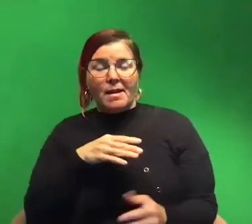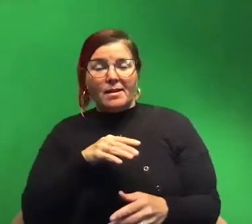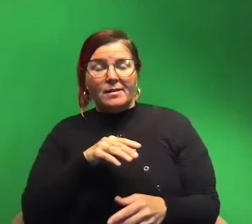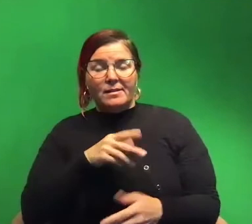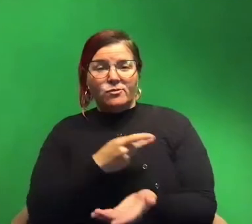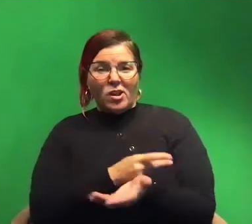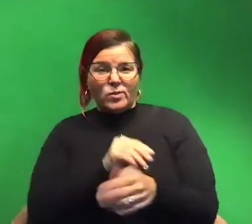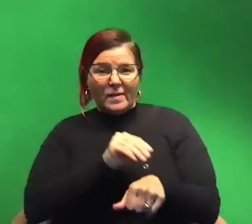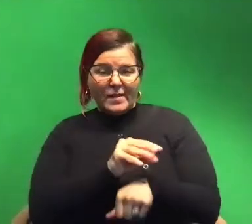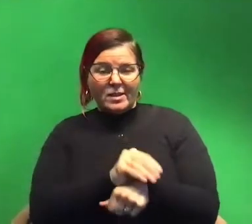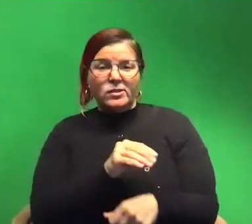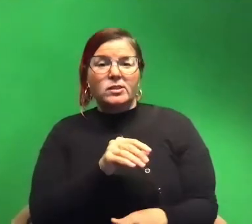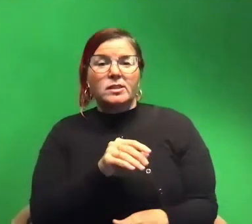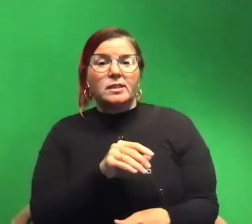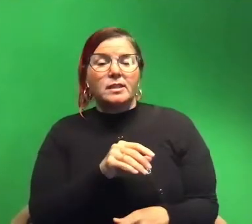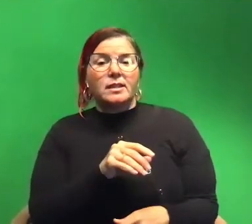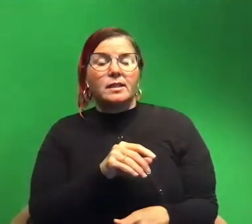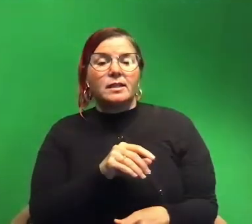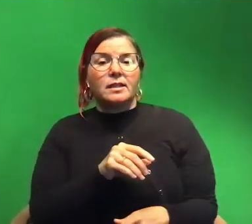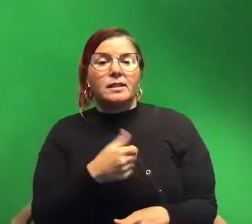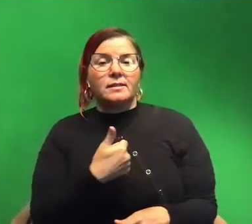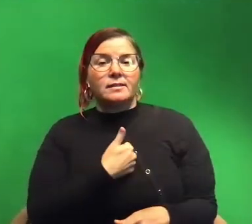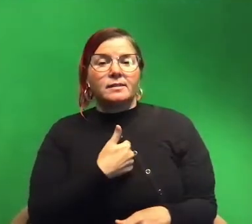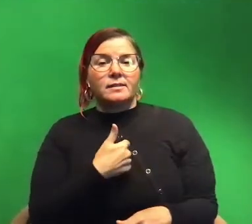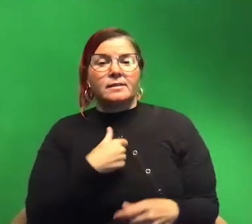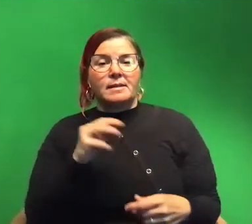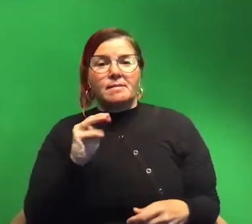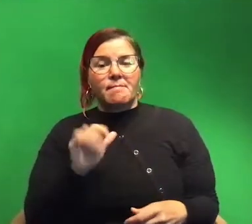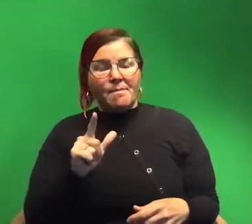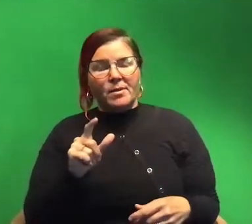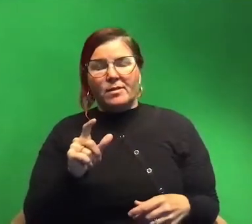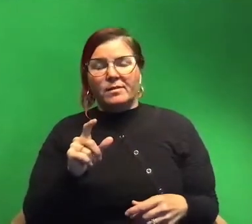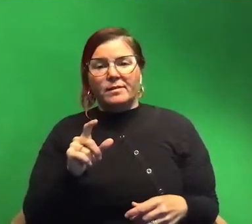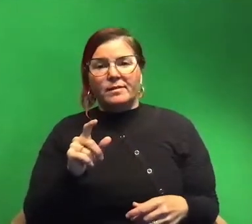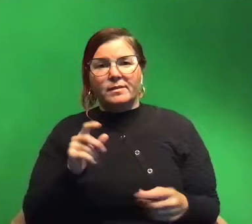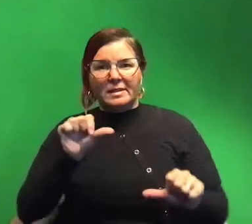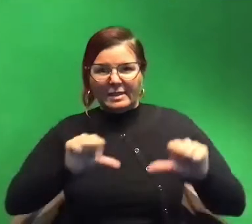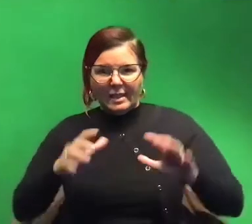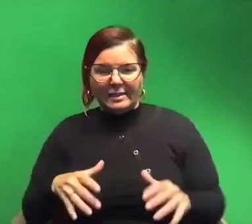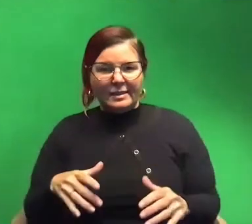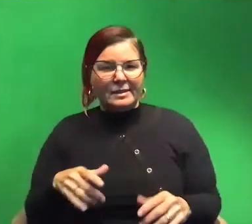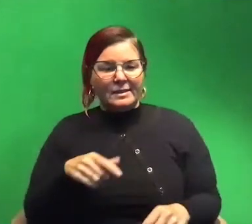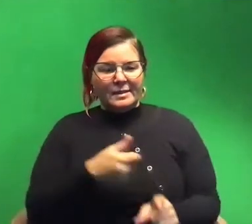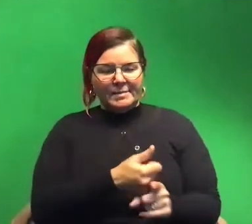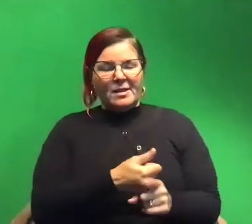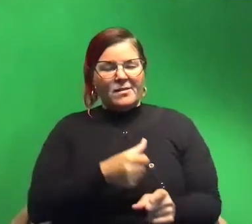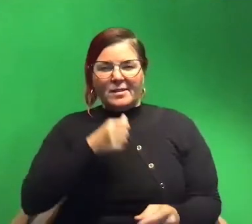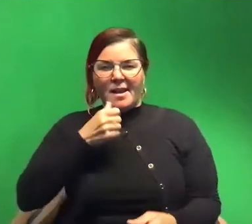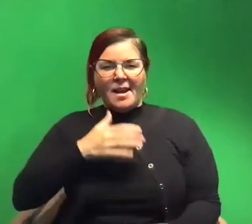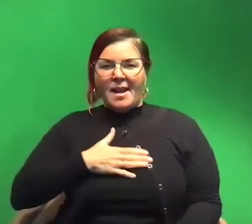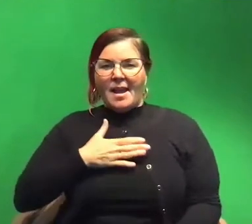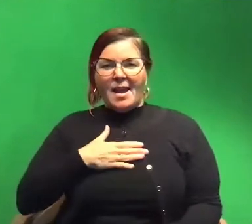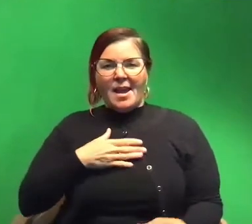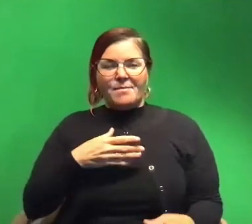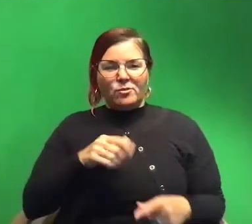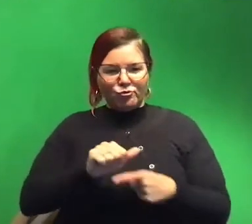this and as a mammal physiologist he was not happy that he was